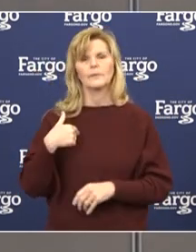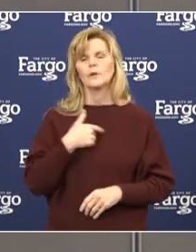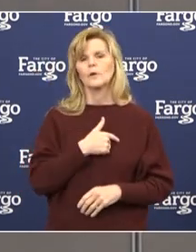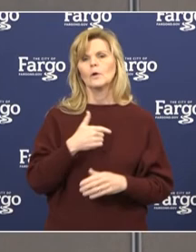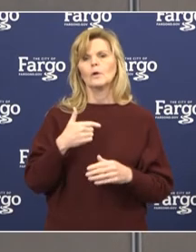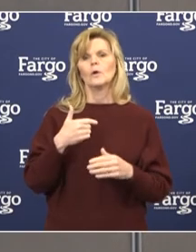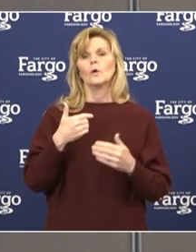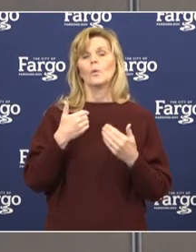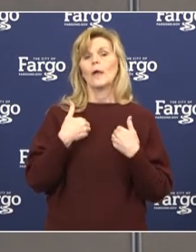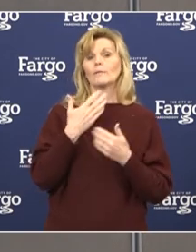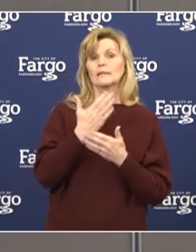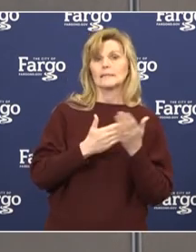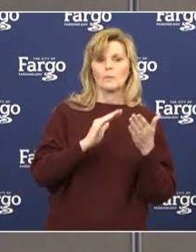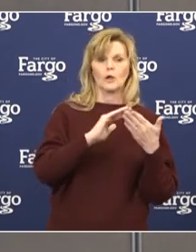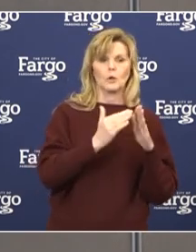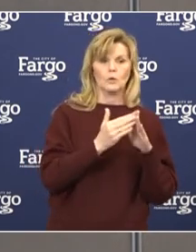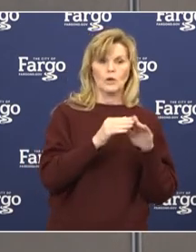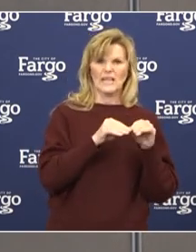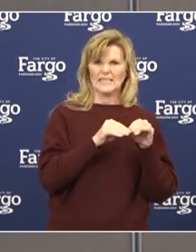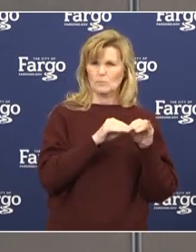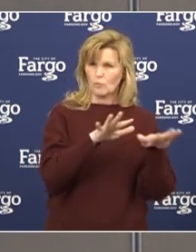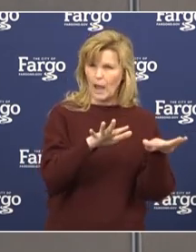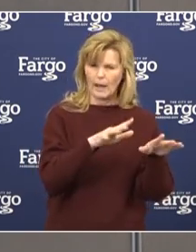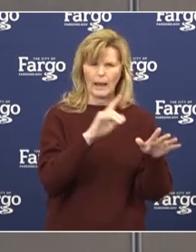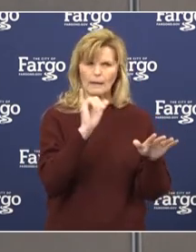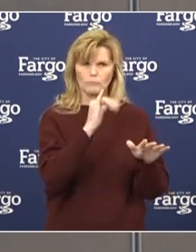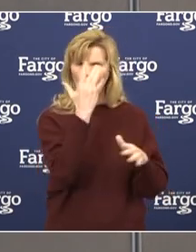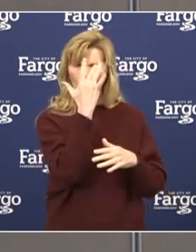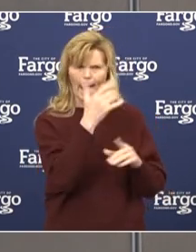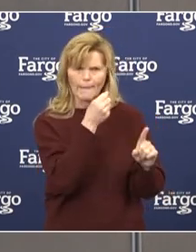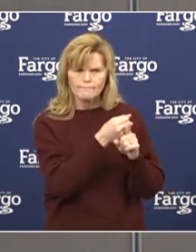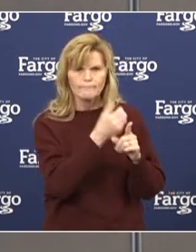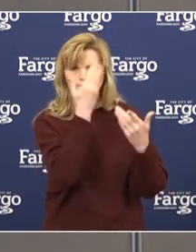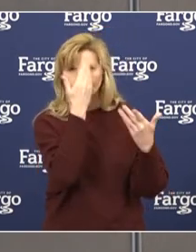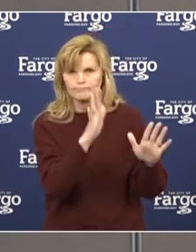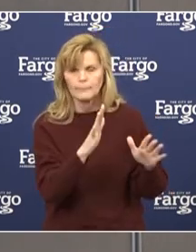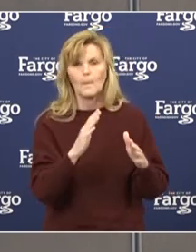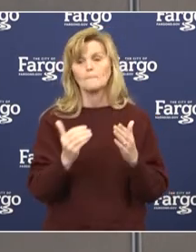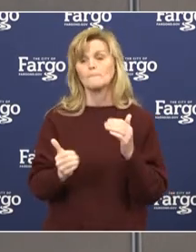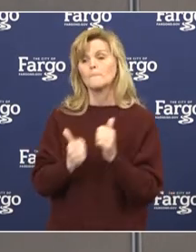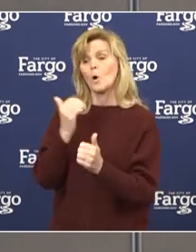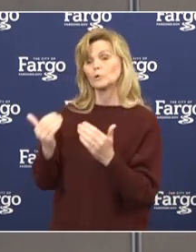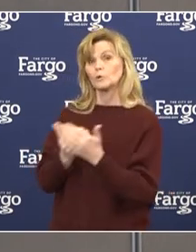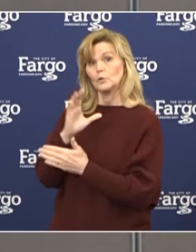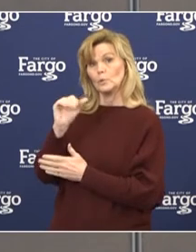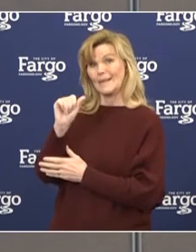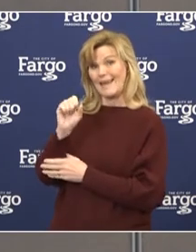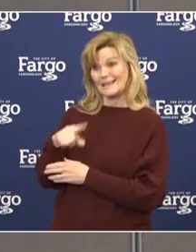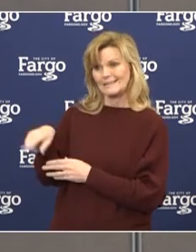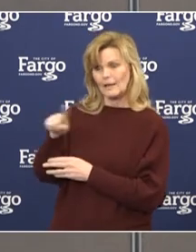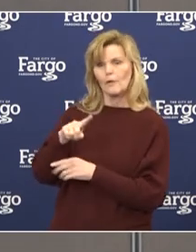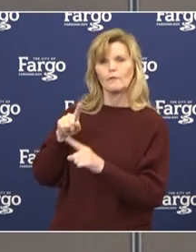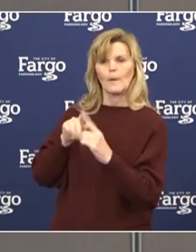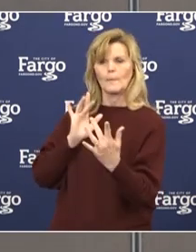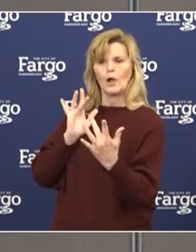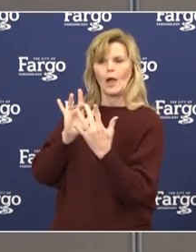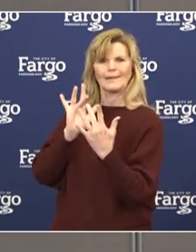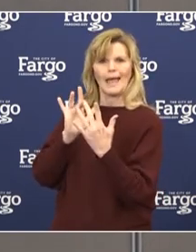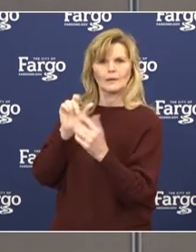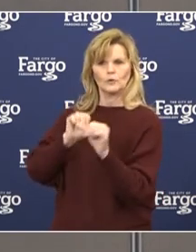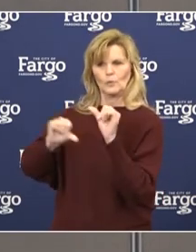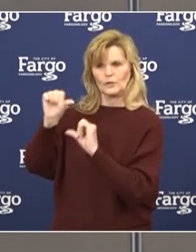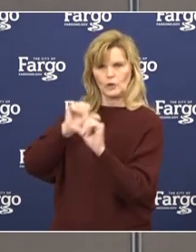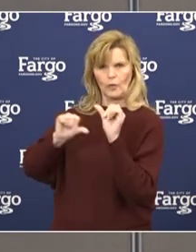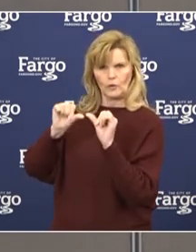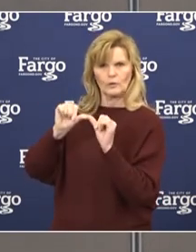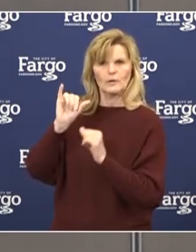although we do have some community spread cases, we also, most of our new cases have been close contacts to positive cases that